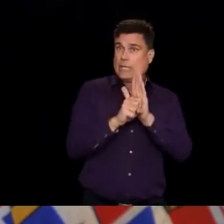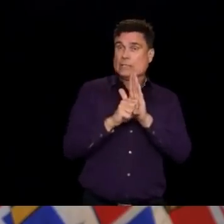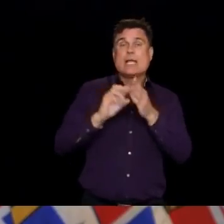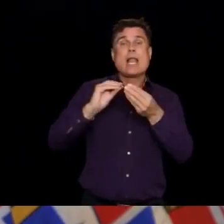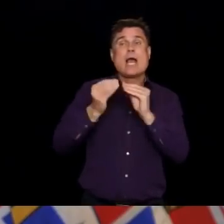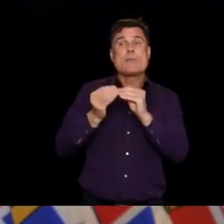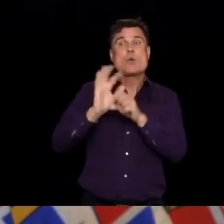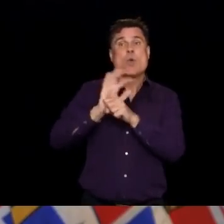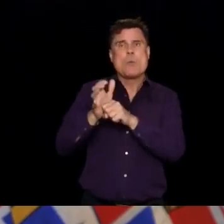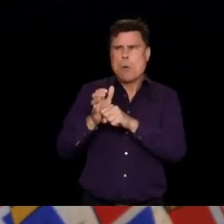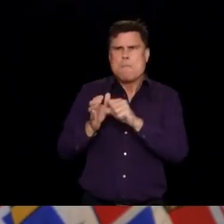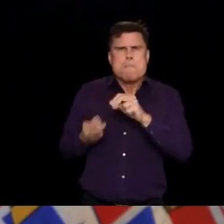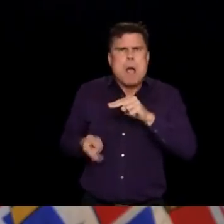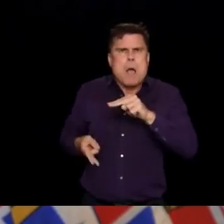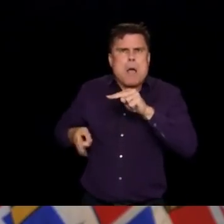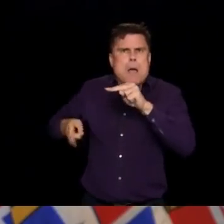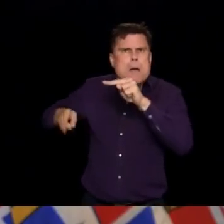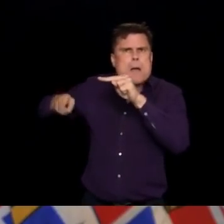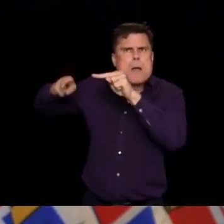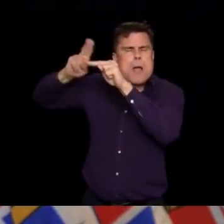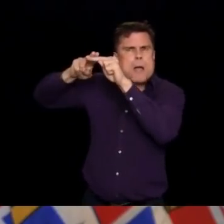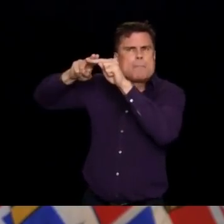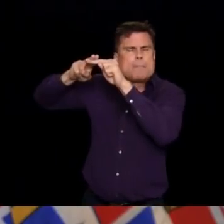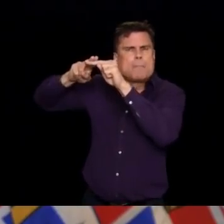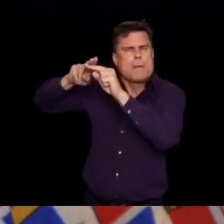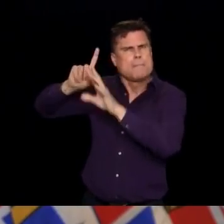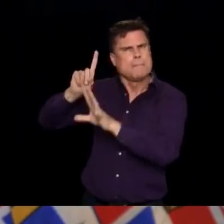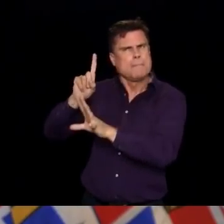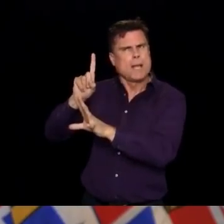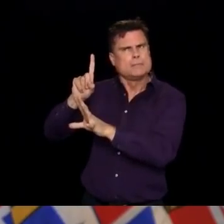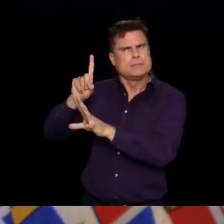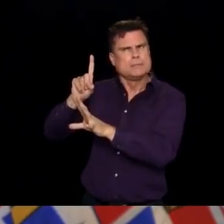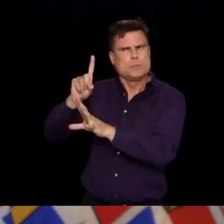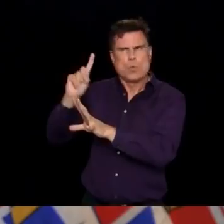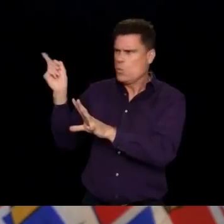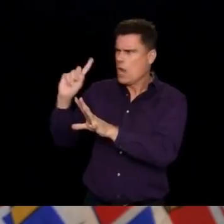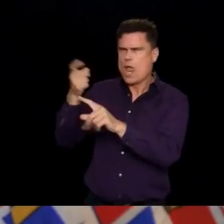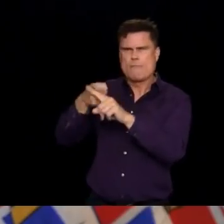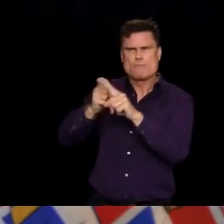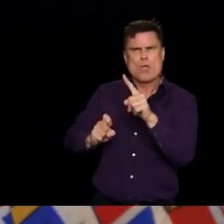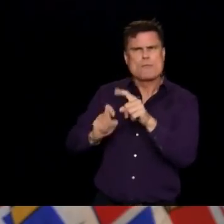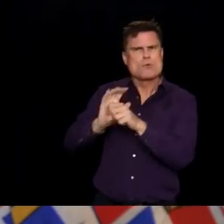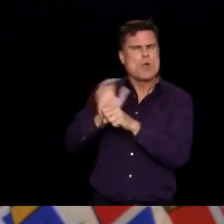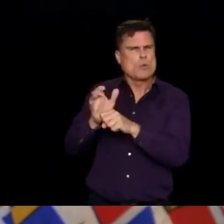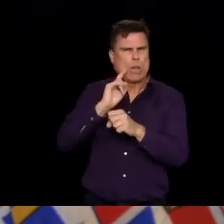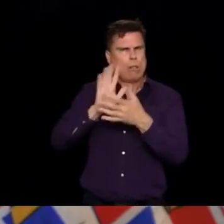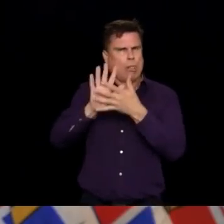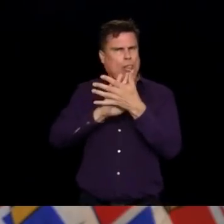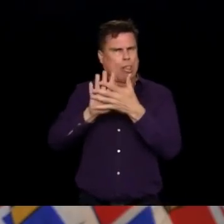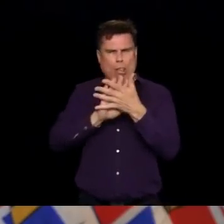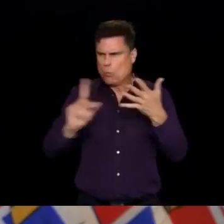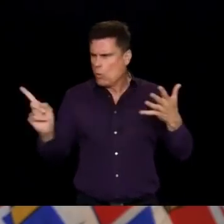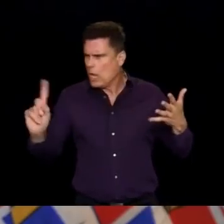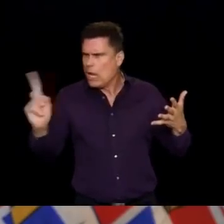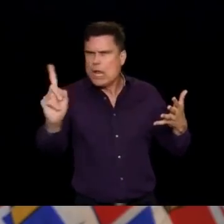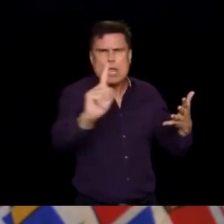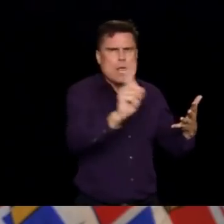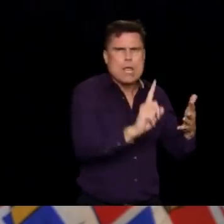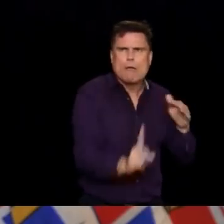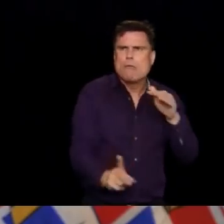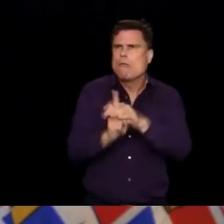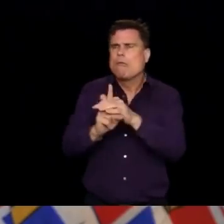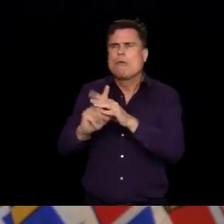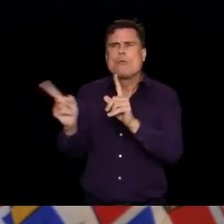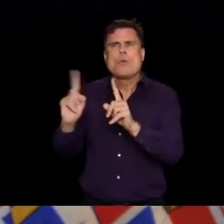see any obvious link where they could say that the virus was spread by the public